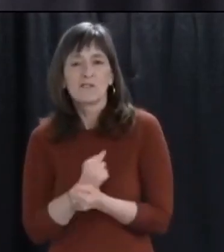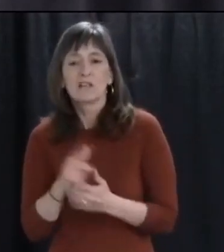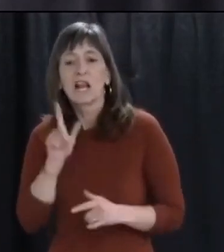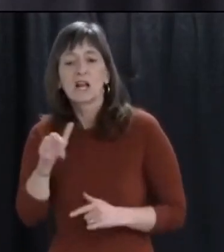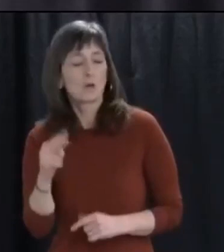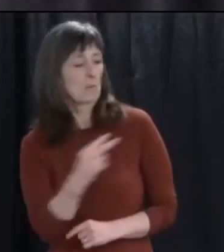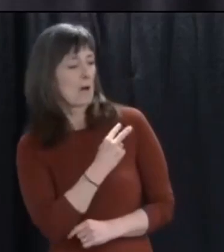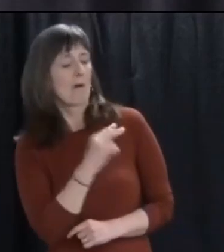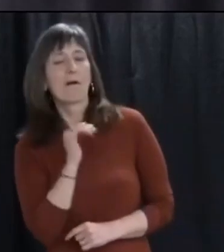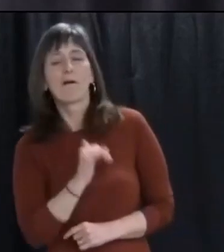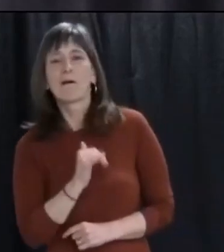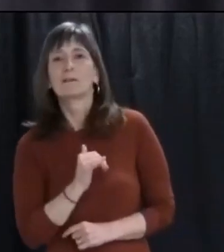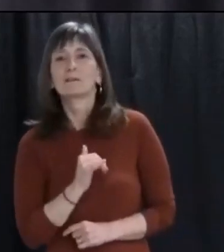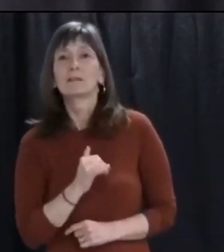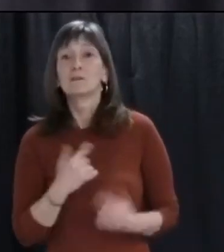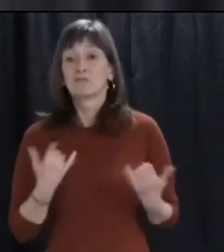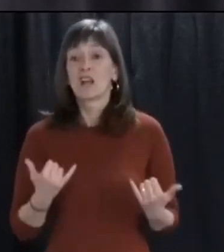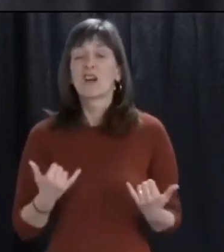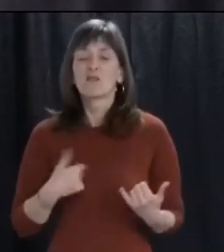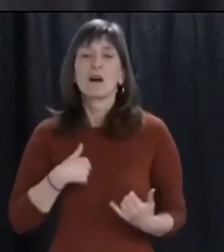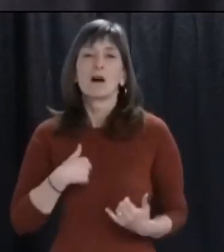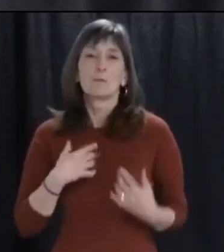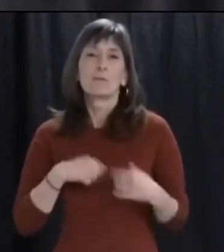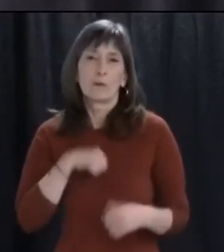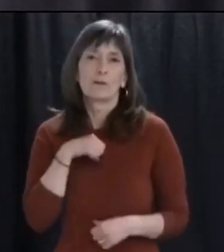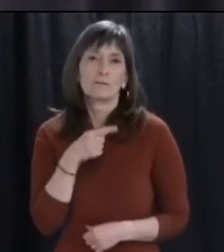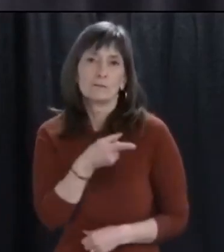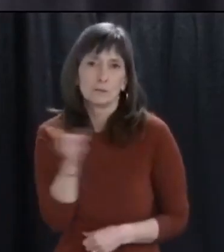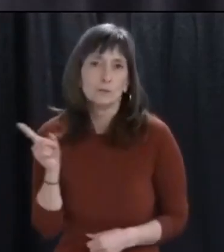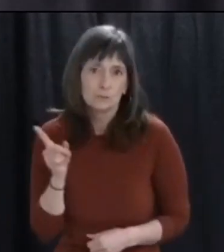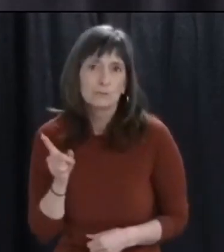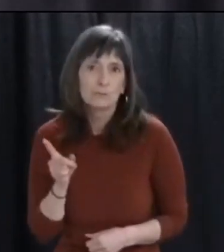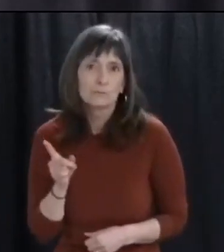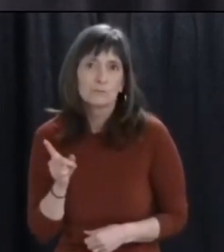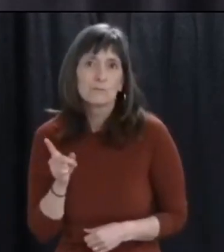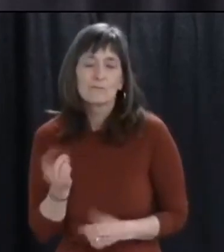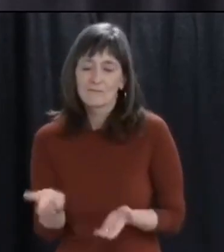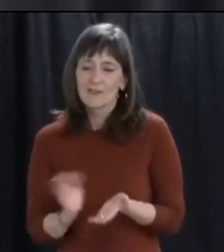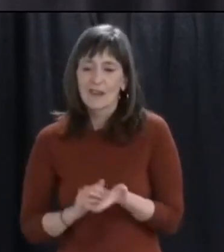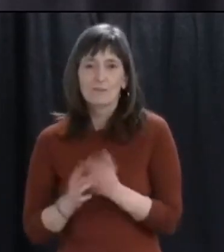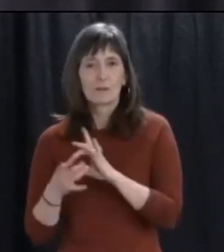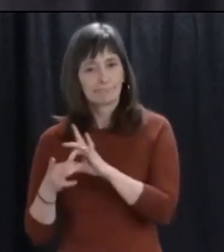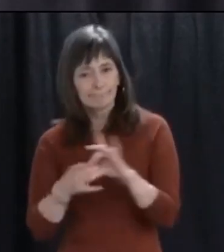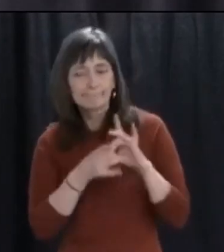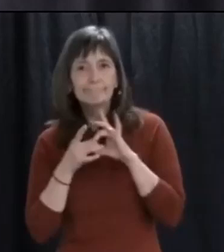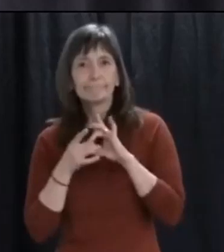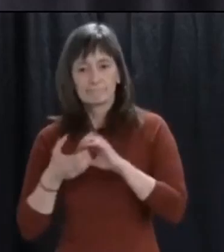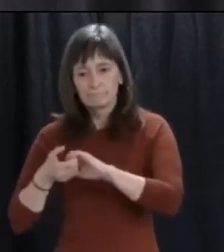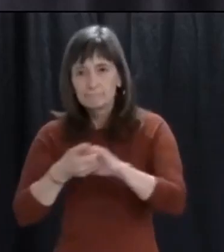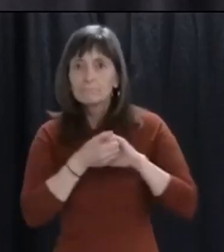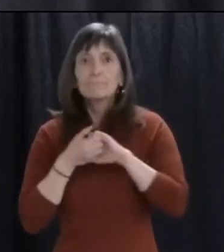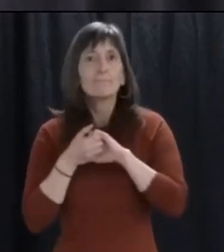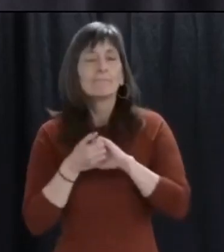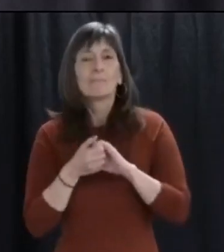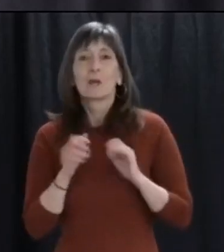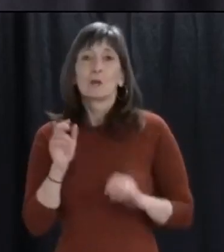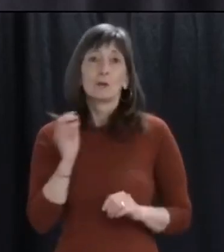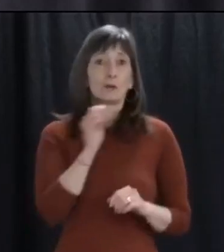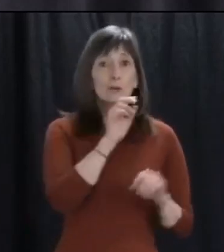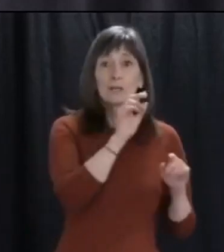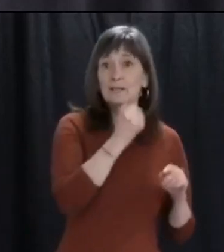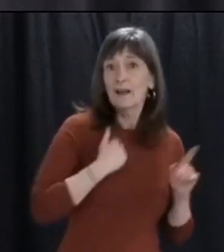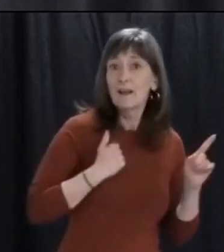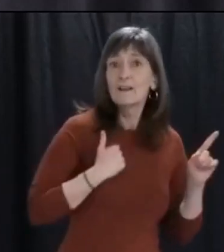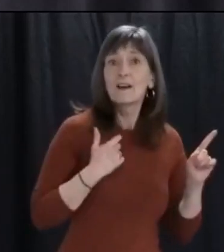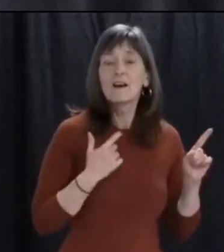More than ever, we need one another and we will continue to work with our colleagues, work with the federal government and work with you